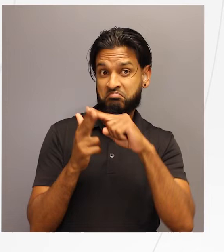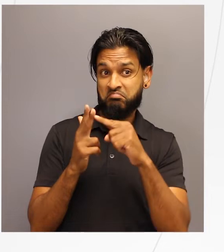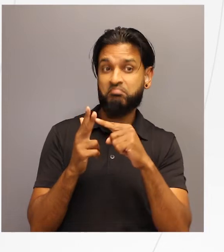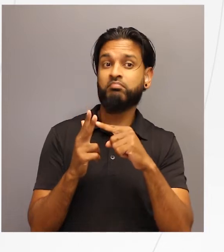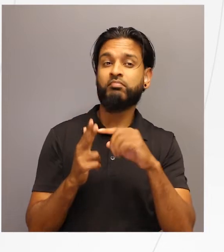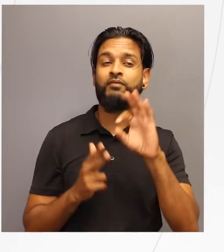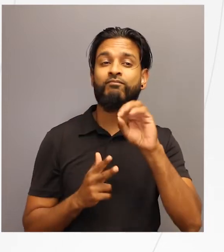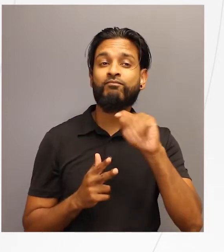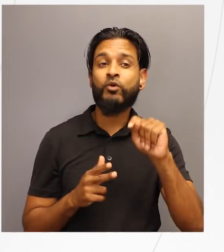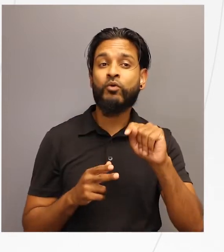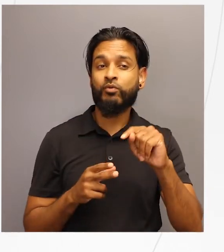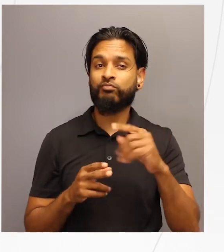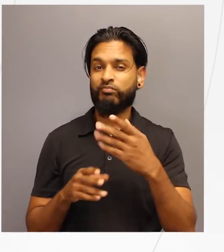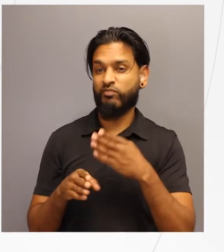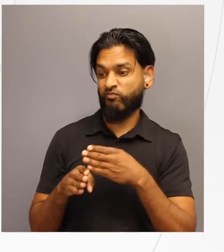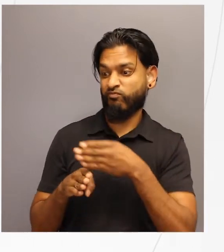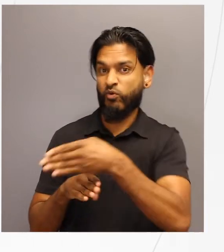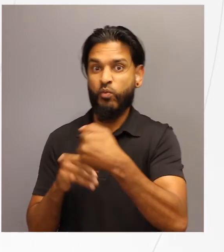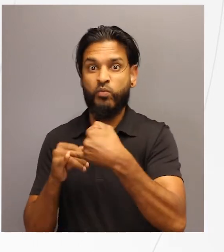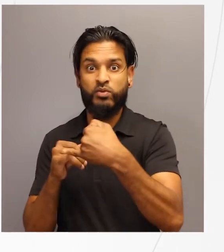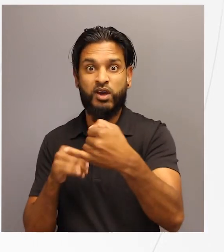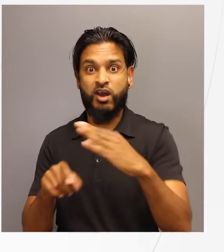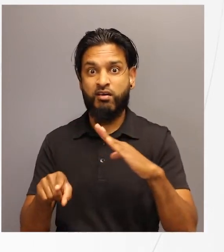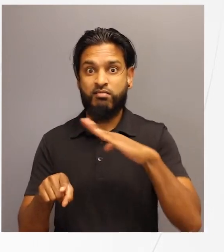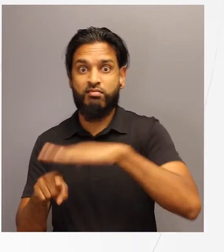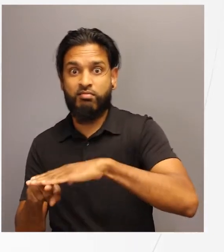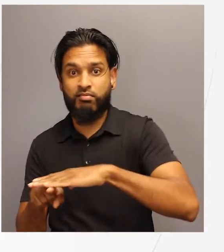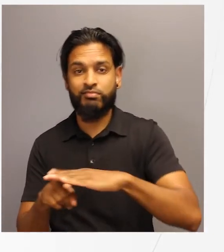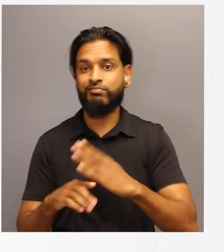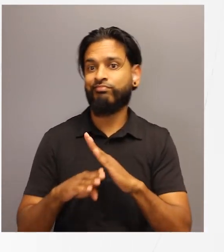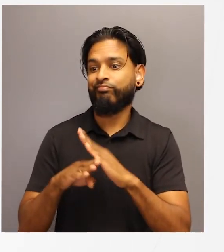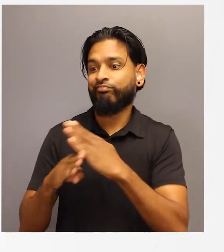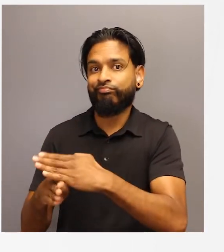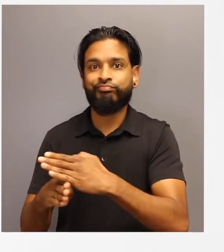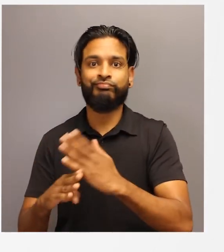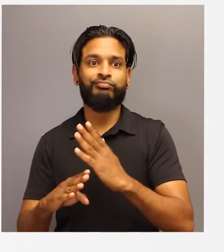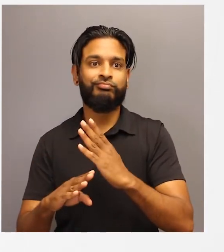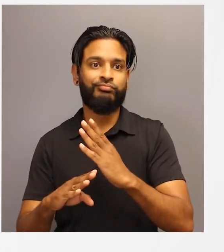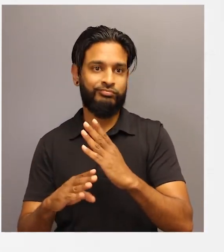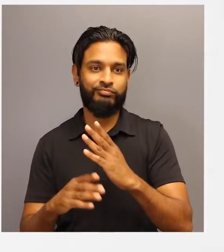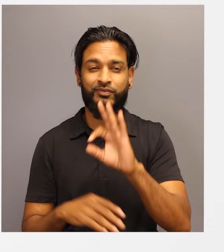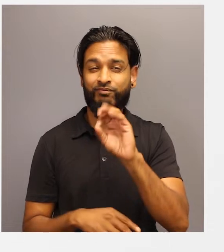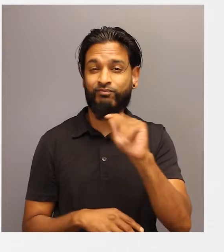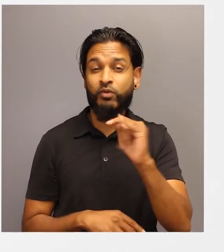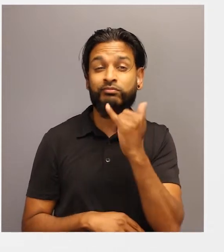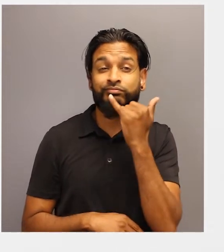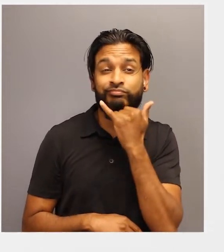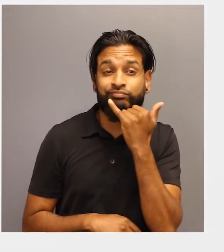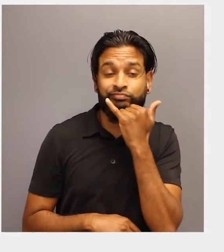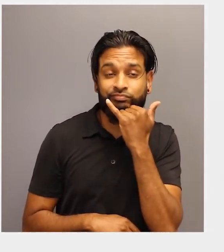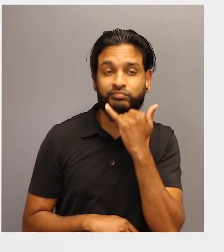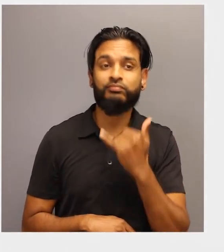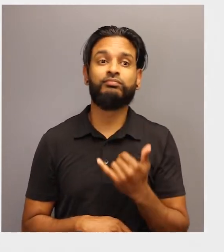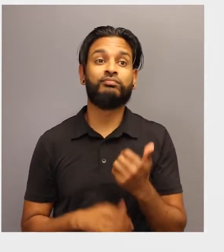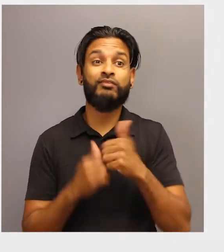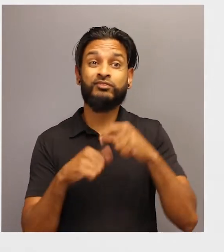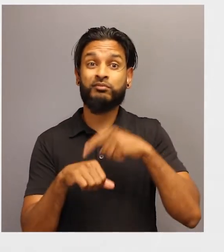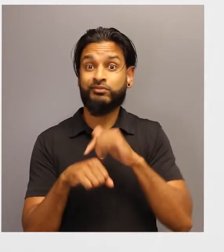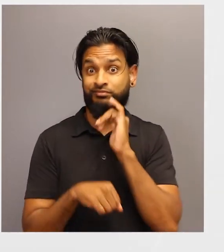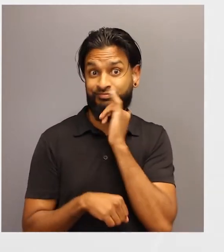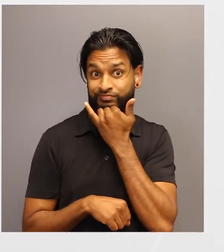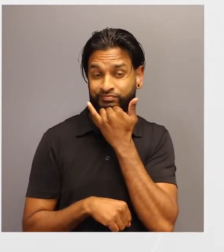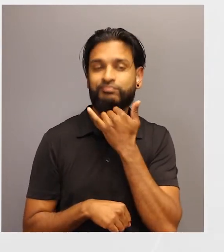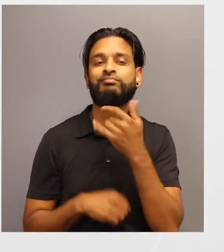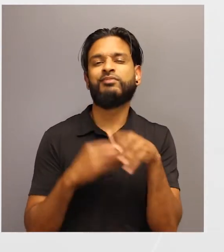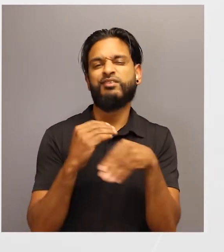student crosses out of the track or onto an obstacle as a foot fault. Every foot fault adds one second to their rover's time.